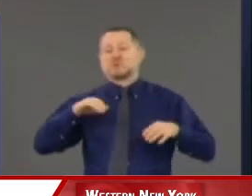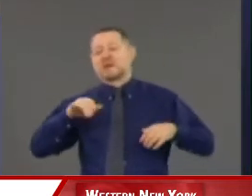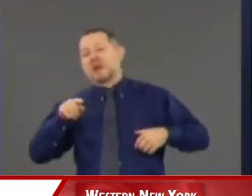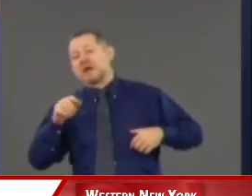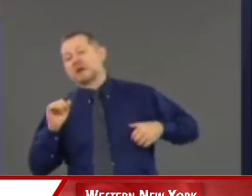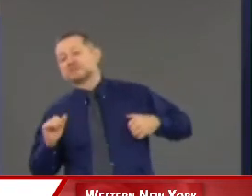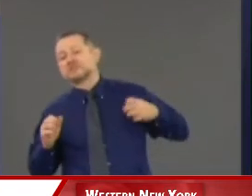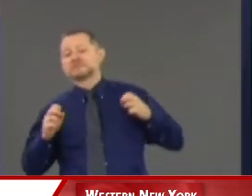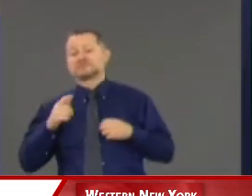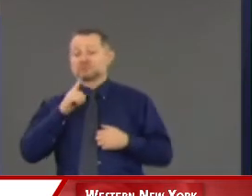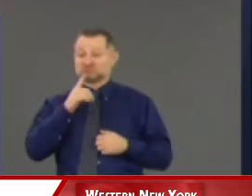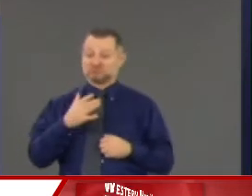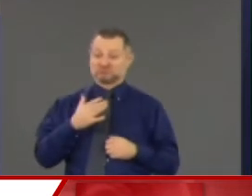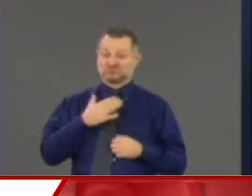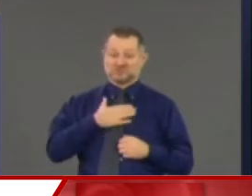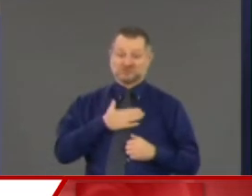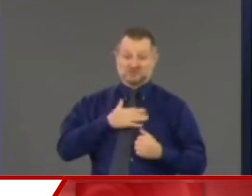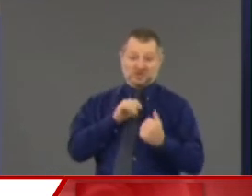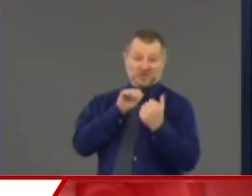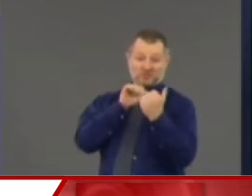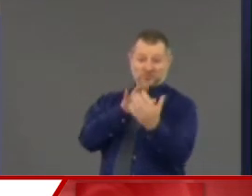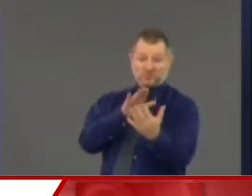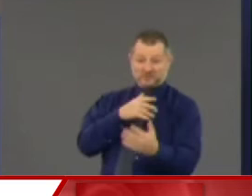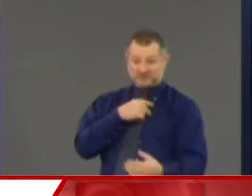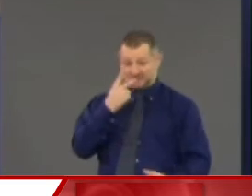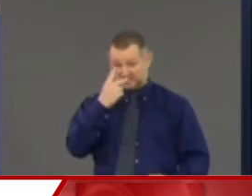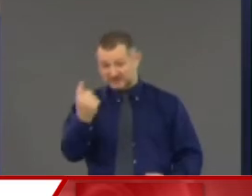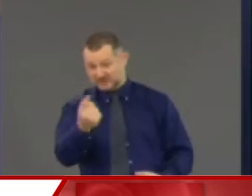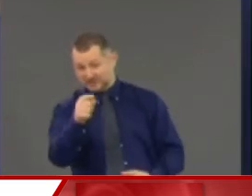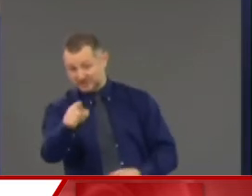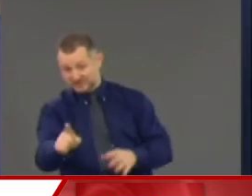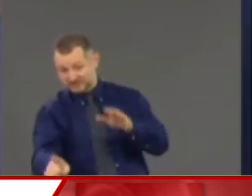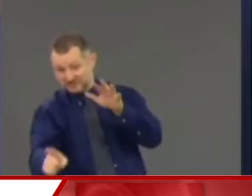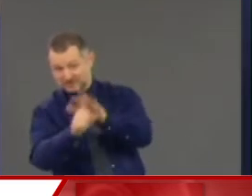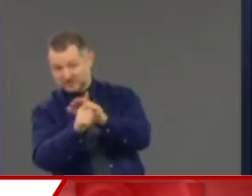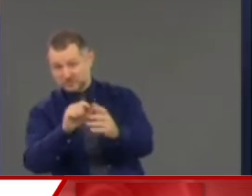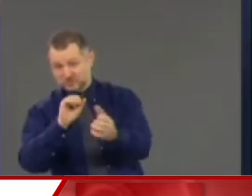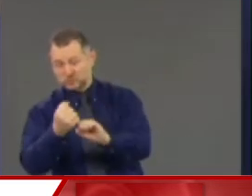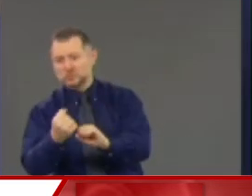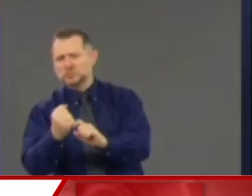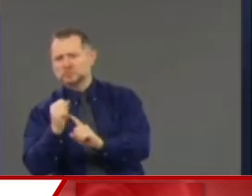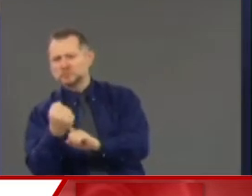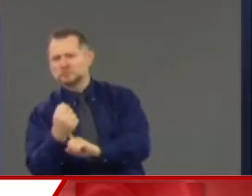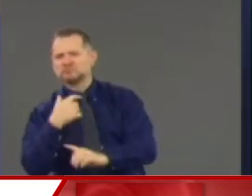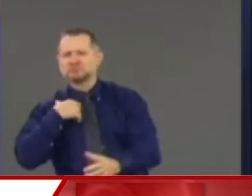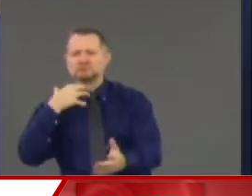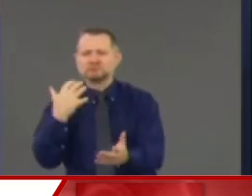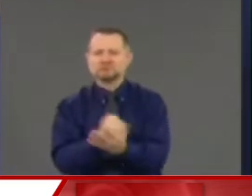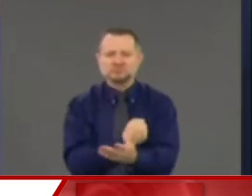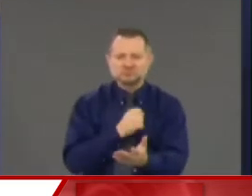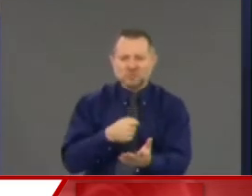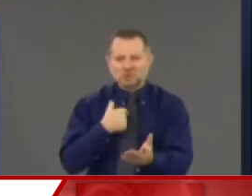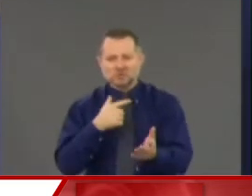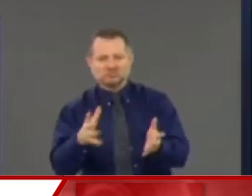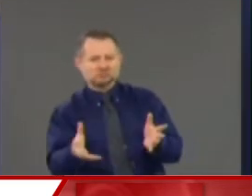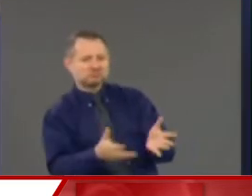moments to overcome the inertia, to overcome the status quo.